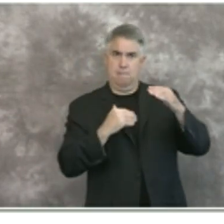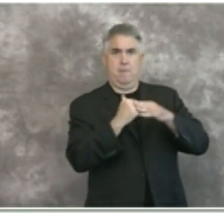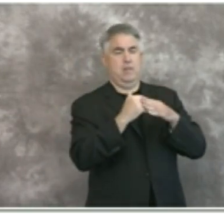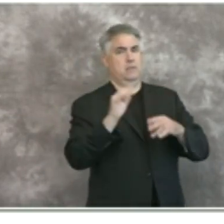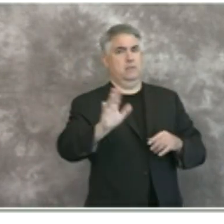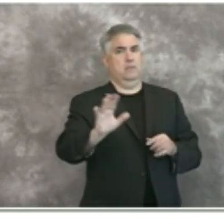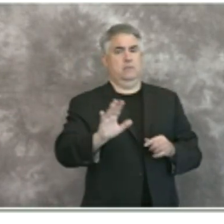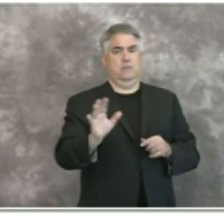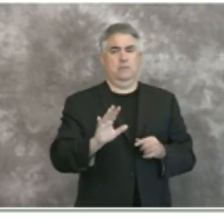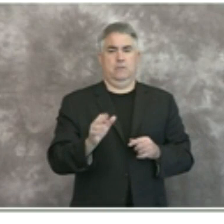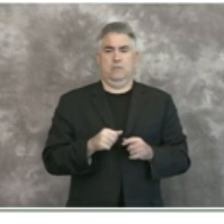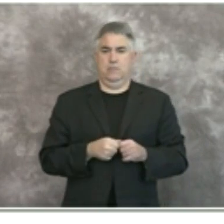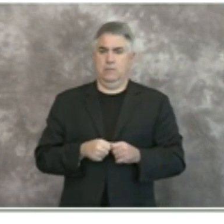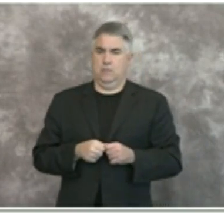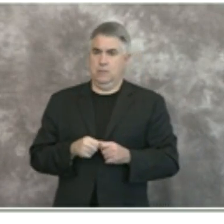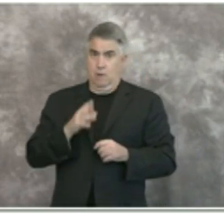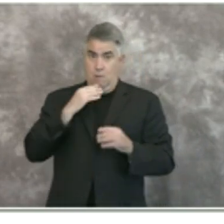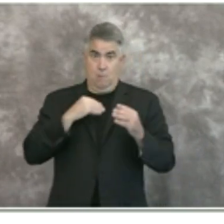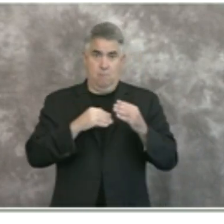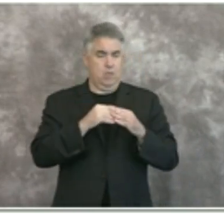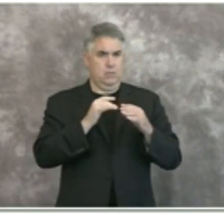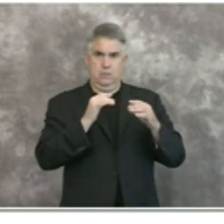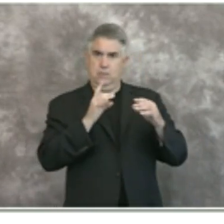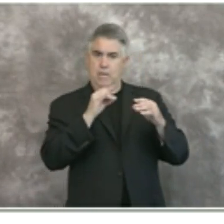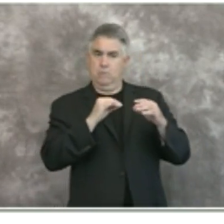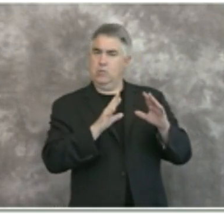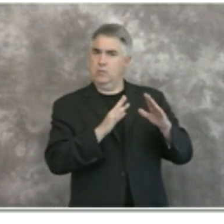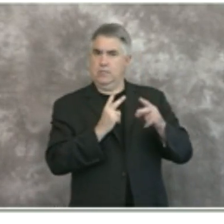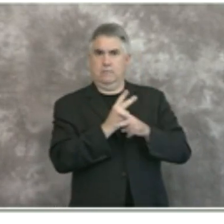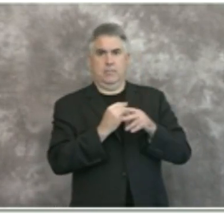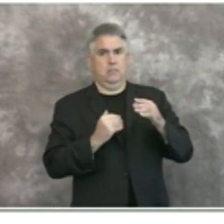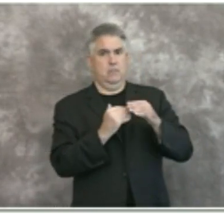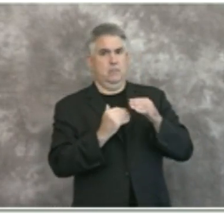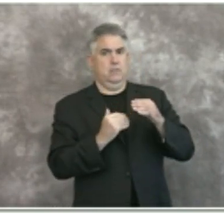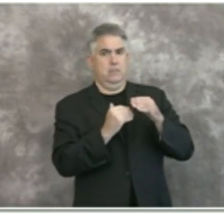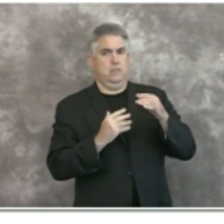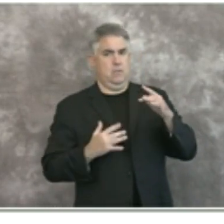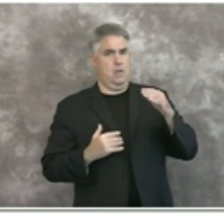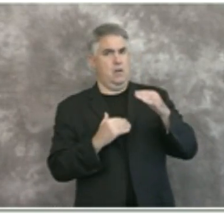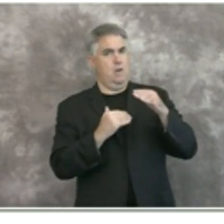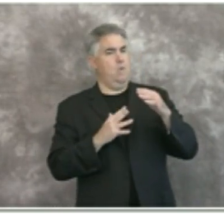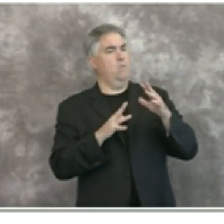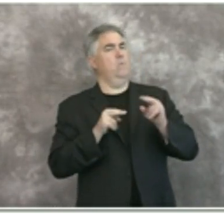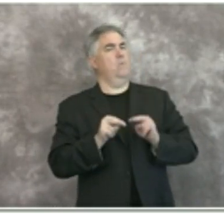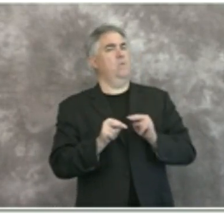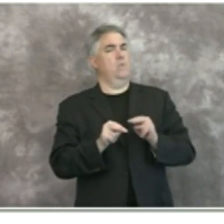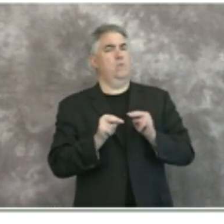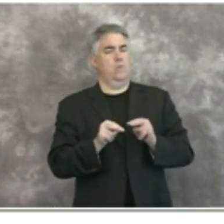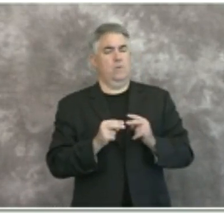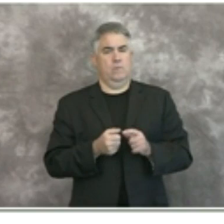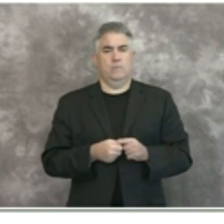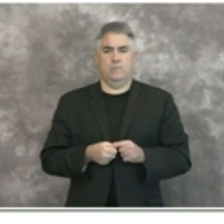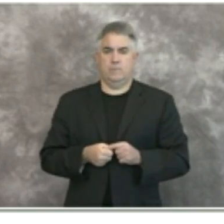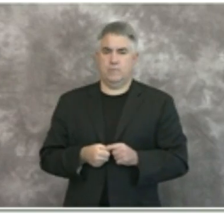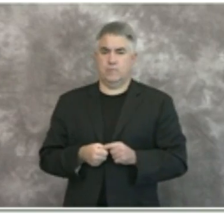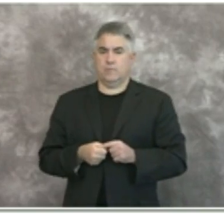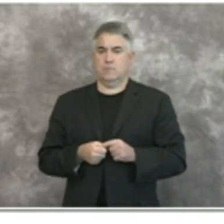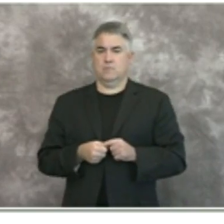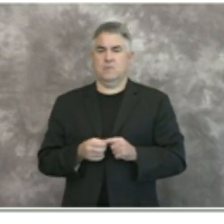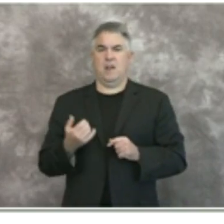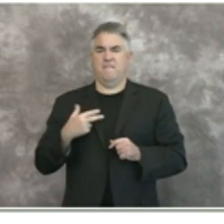everything reaches eighty percent we would start to look at that but well before that right now we have 35 percent